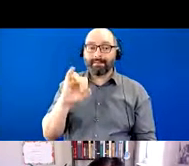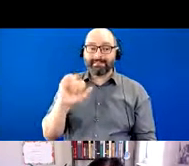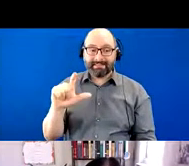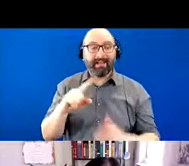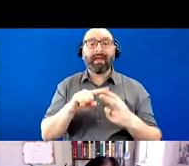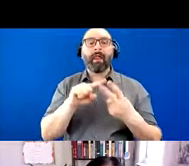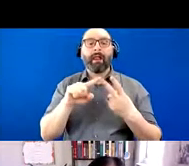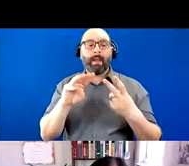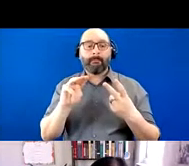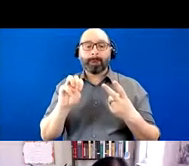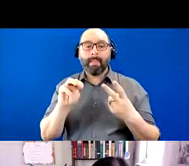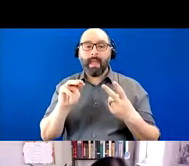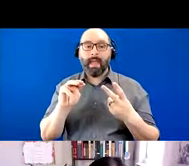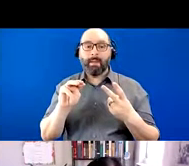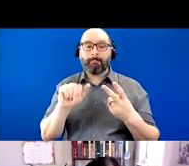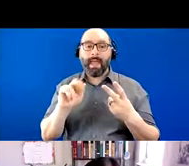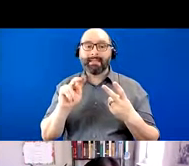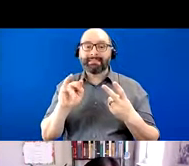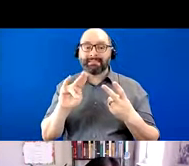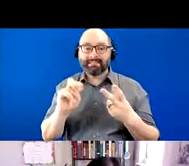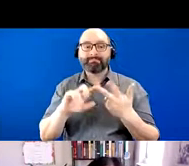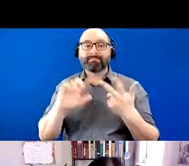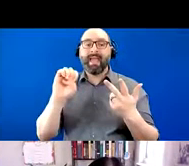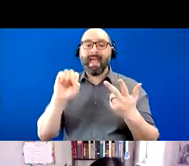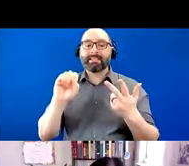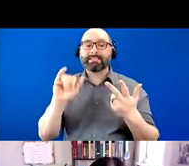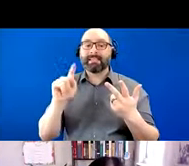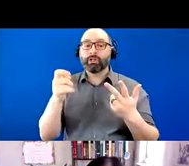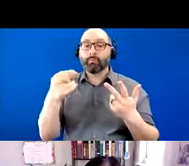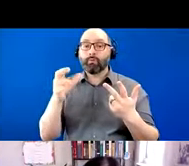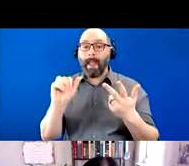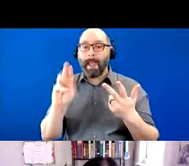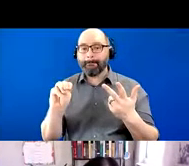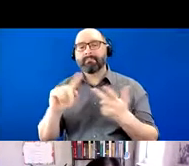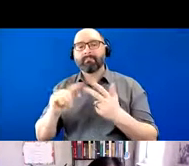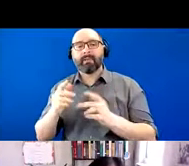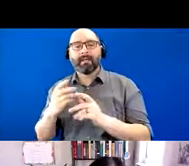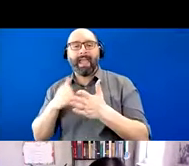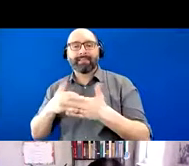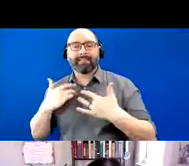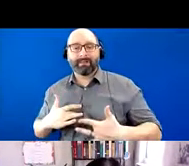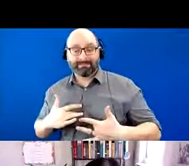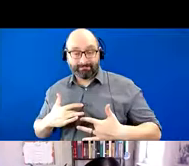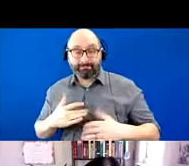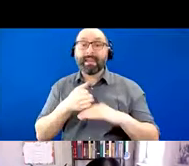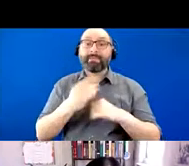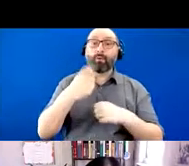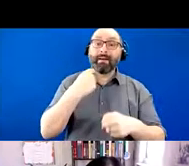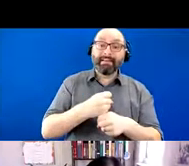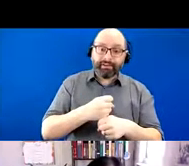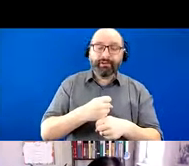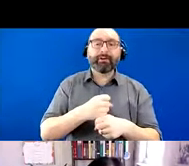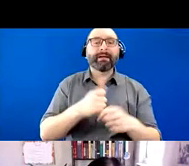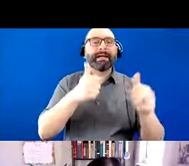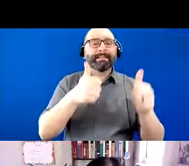esitalopram, which is an antidepressant. Within a year of his diagnosis, he showed continual progression and